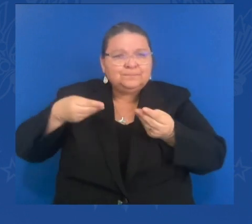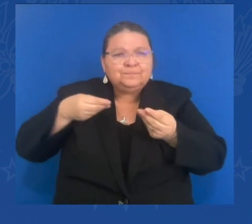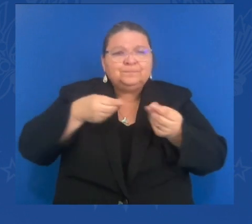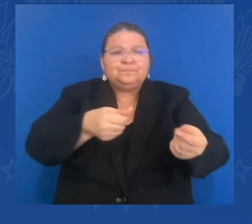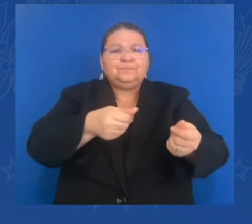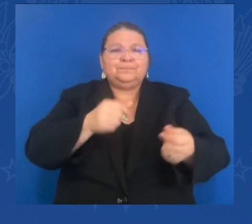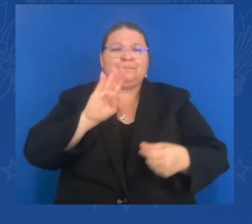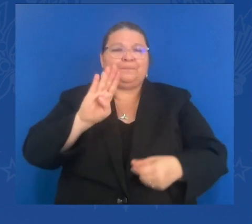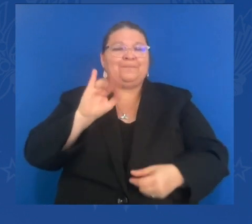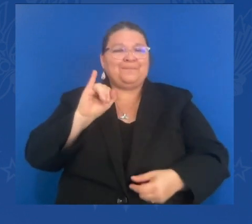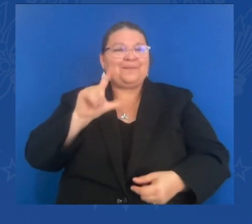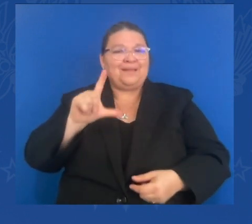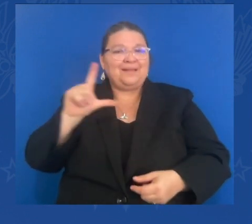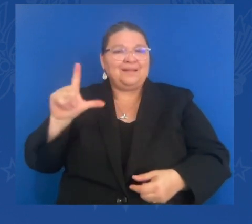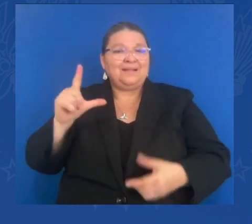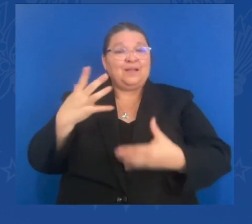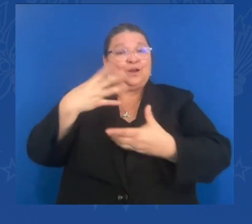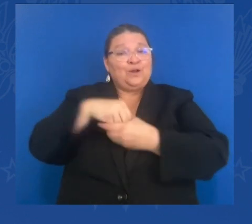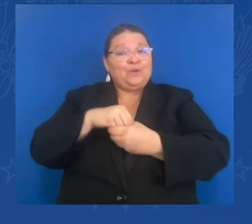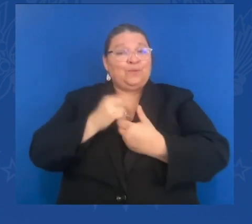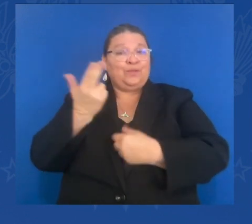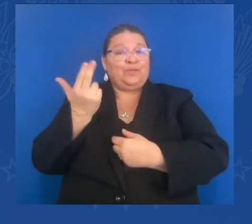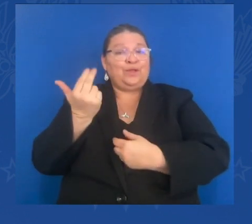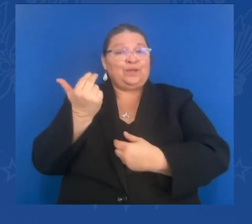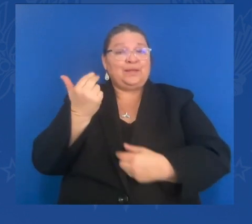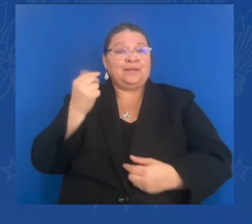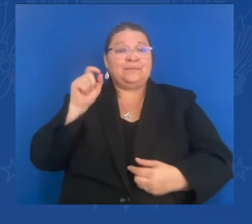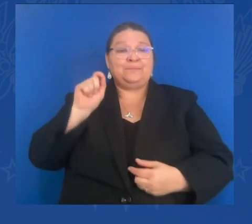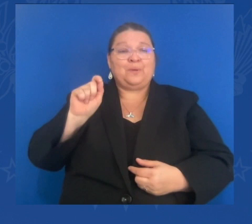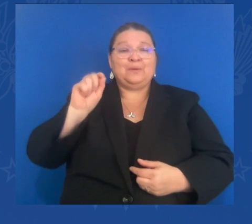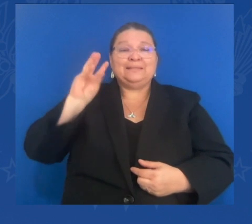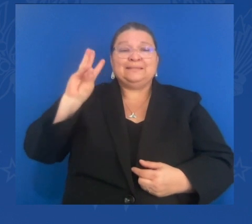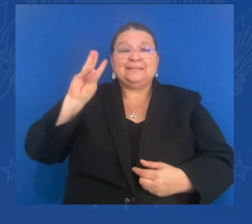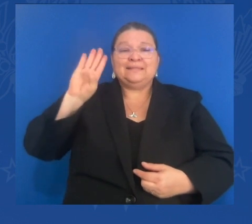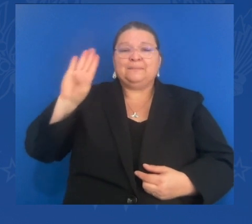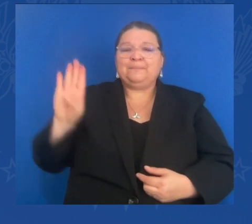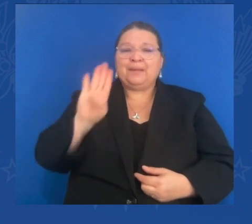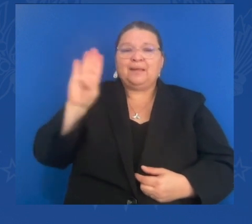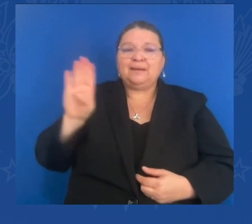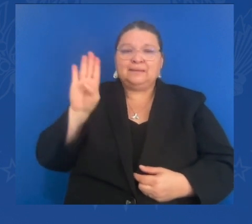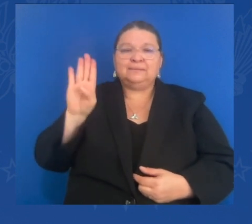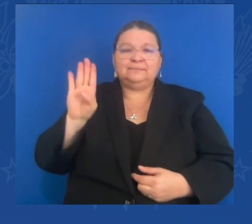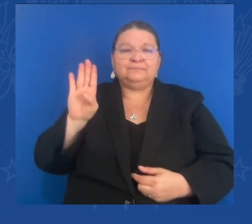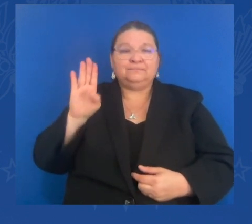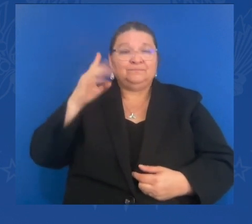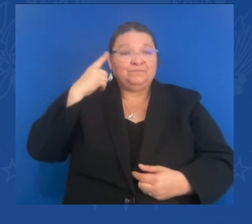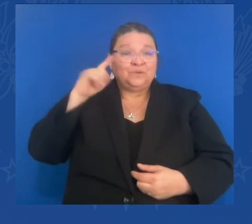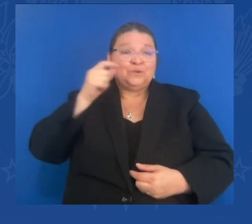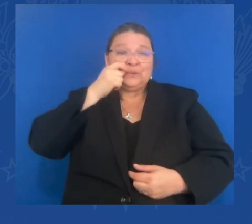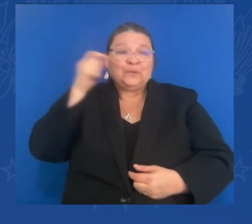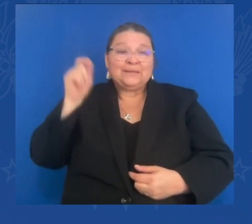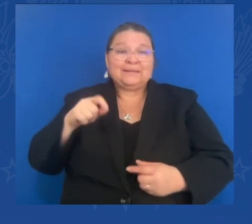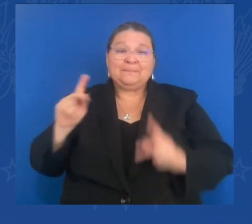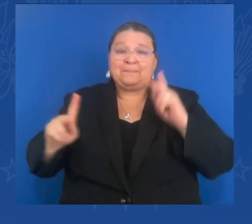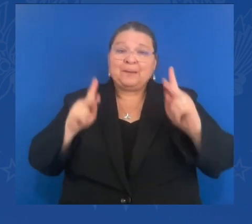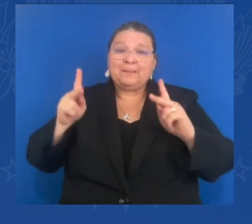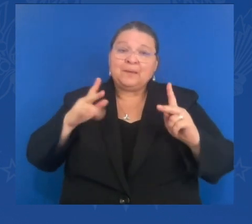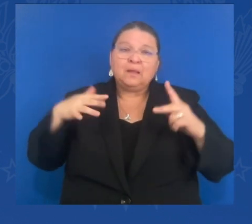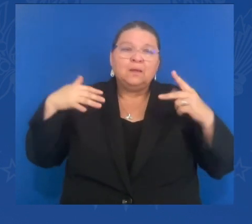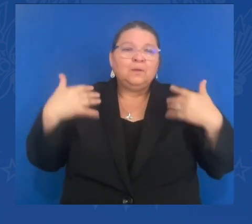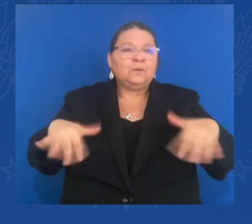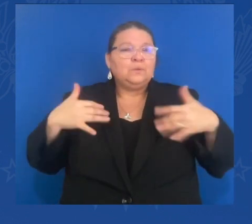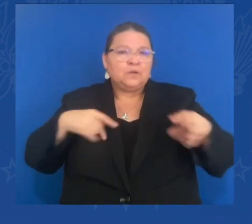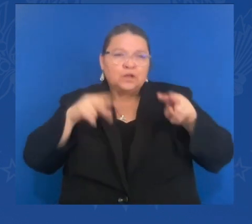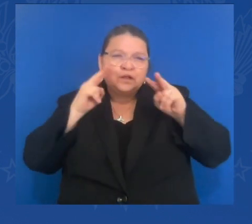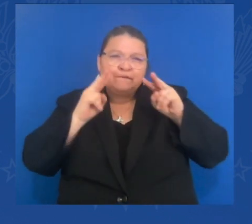in new assistance to the Ukrainian people. And I look forward to signing that immediately. And I also want to be clear,